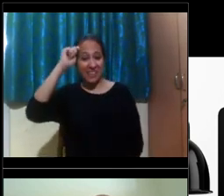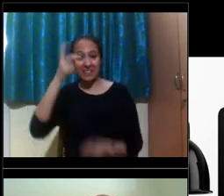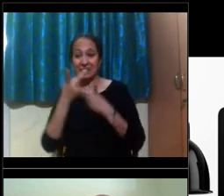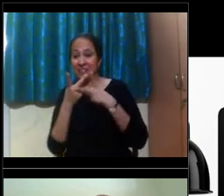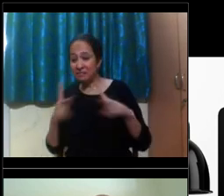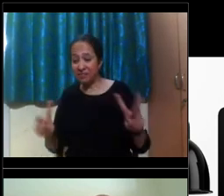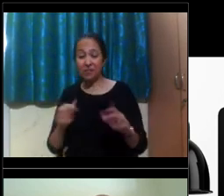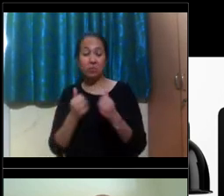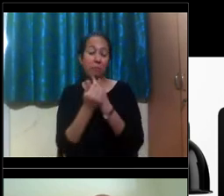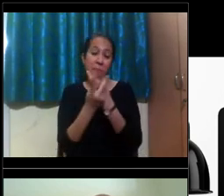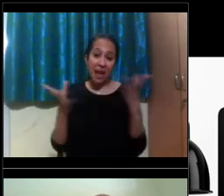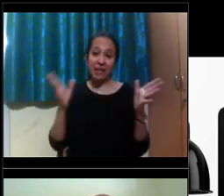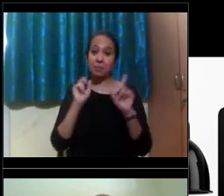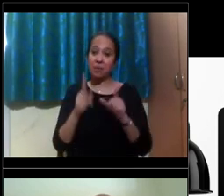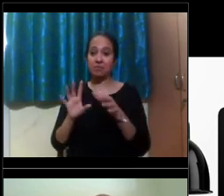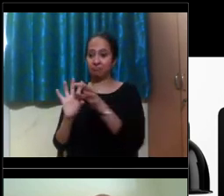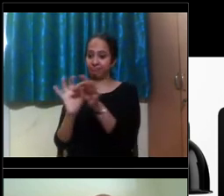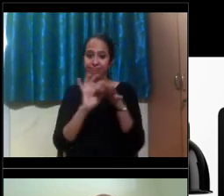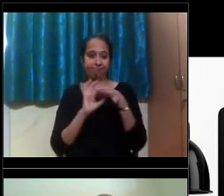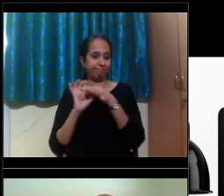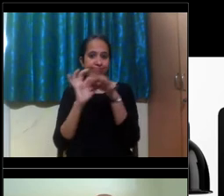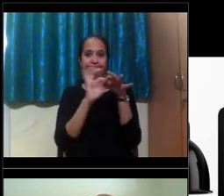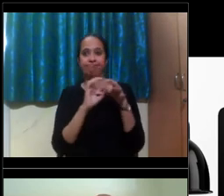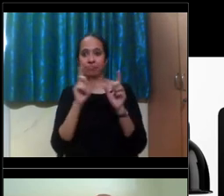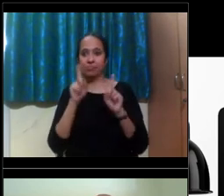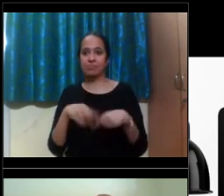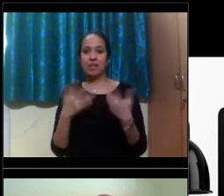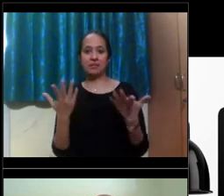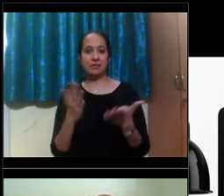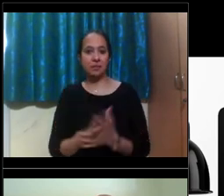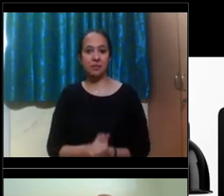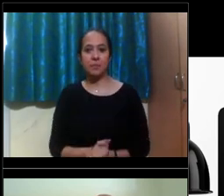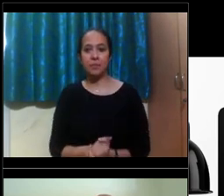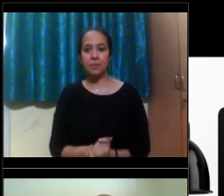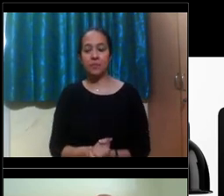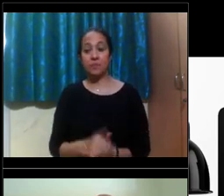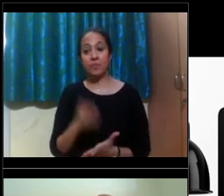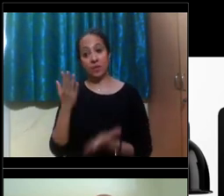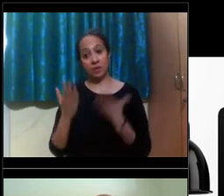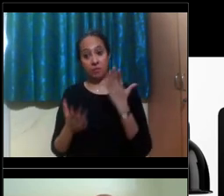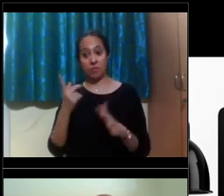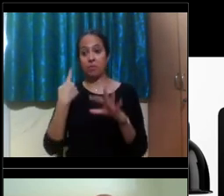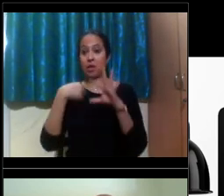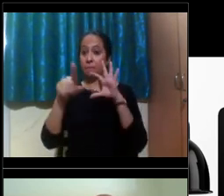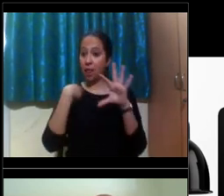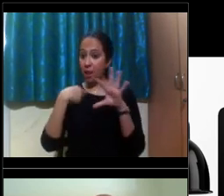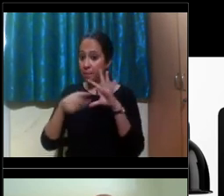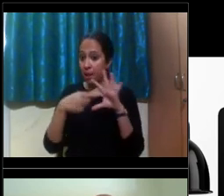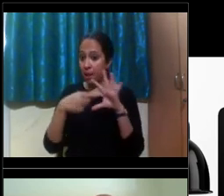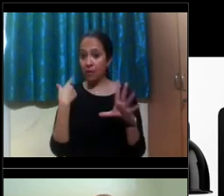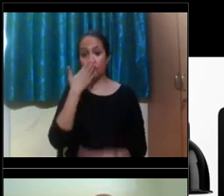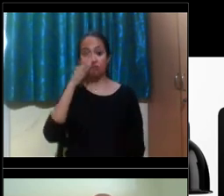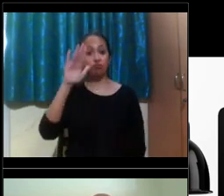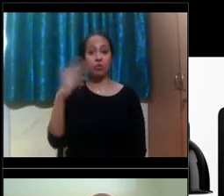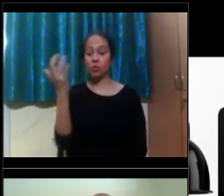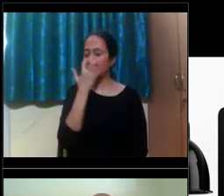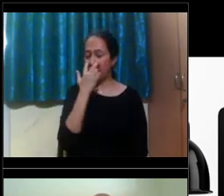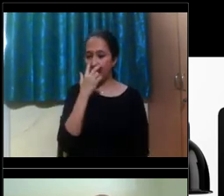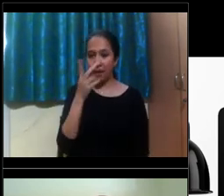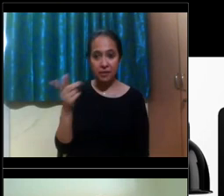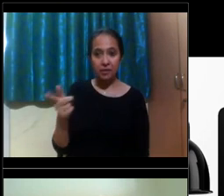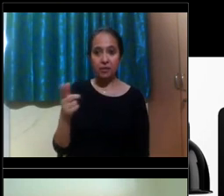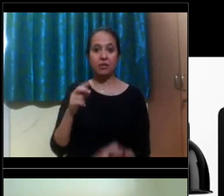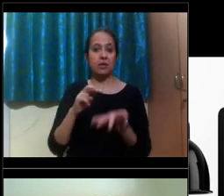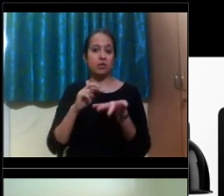or a student. We've had a student who, um, they mailed documents to, but he was blind. And so that kind of coordination